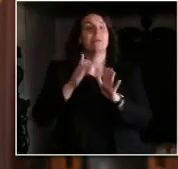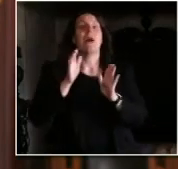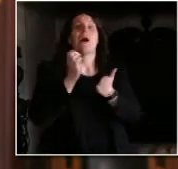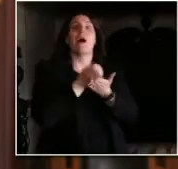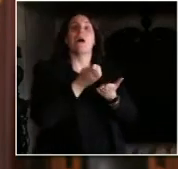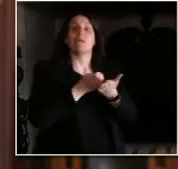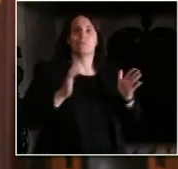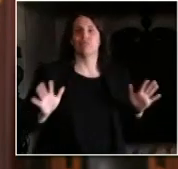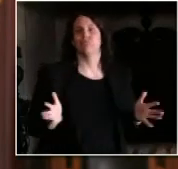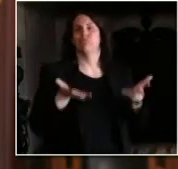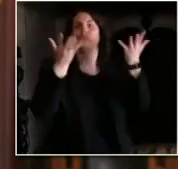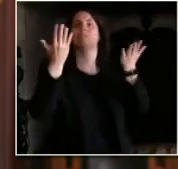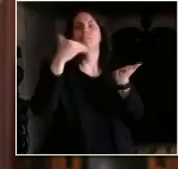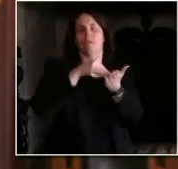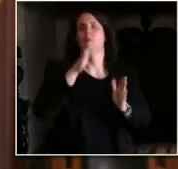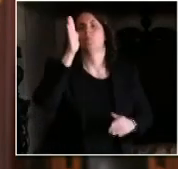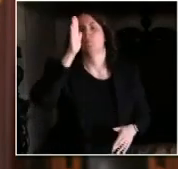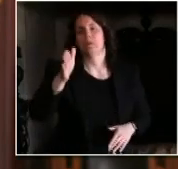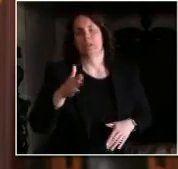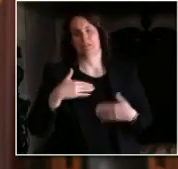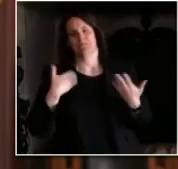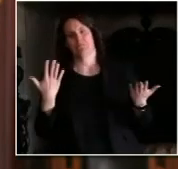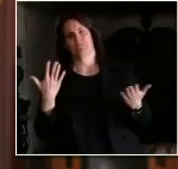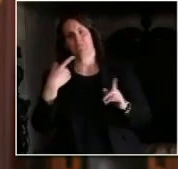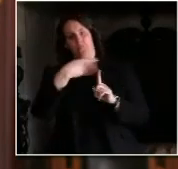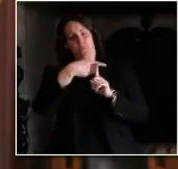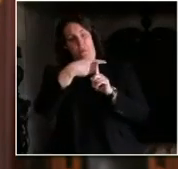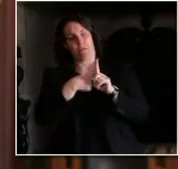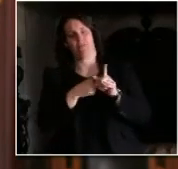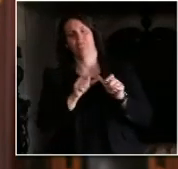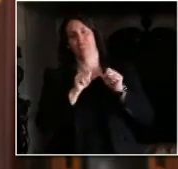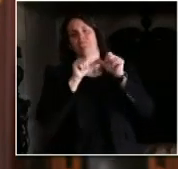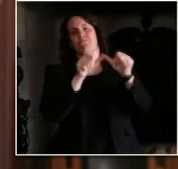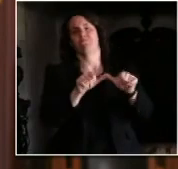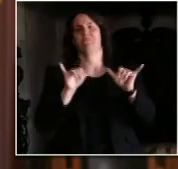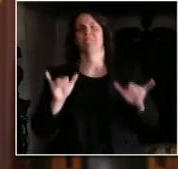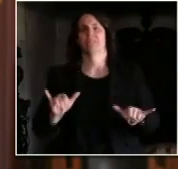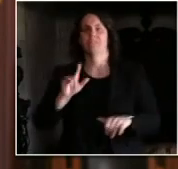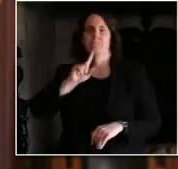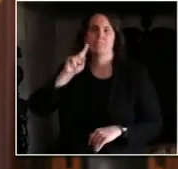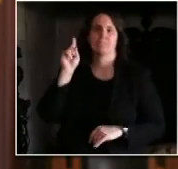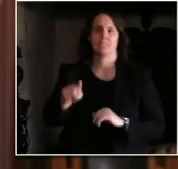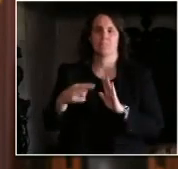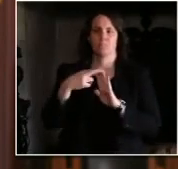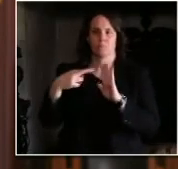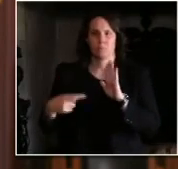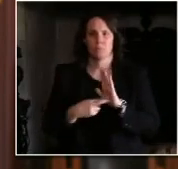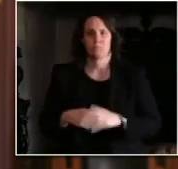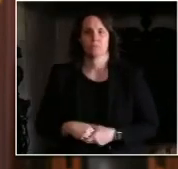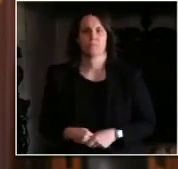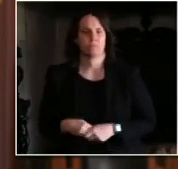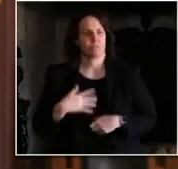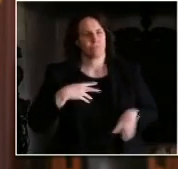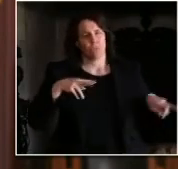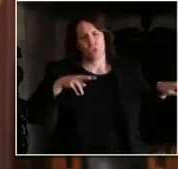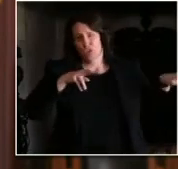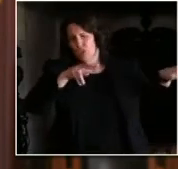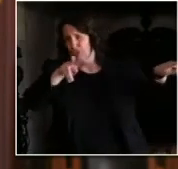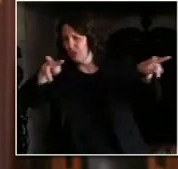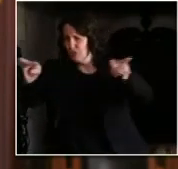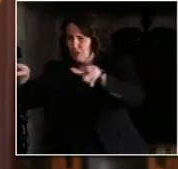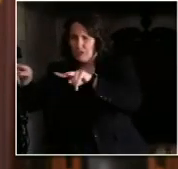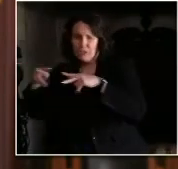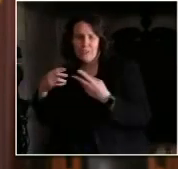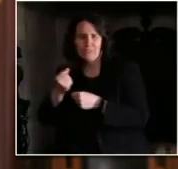at the Statewide Response will continue to build on the progress we've made with our partners in health care, the private sector,